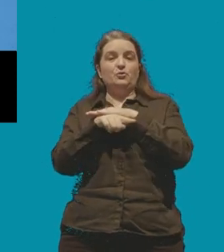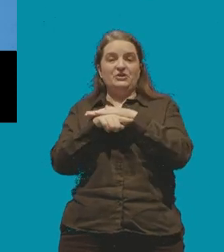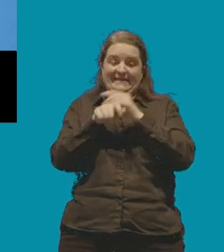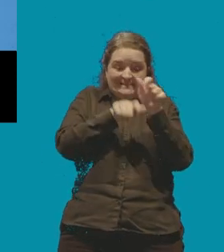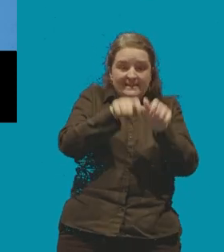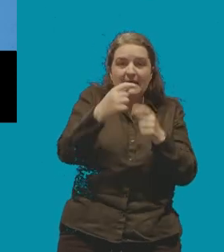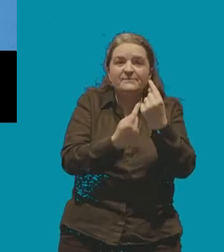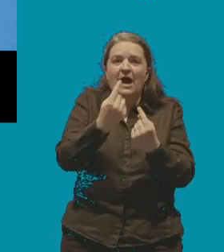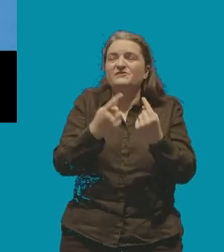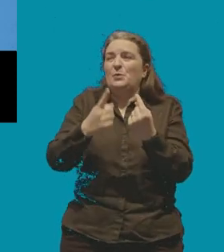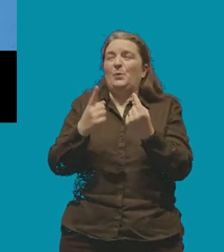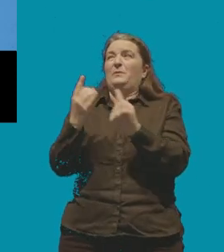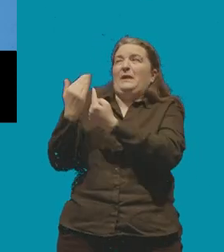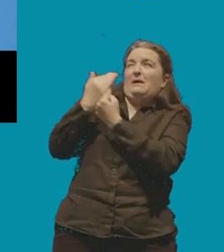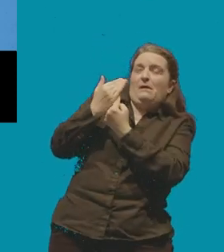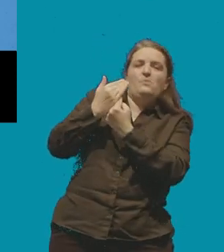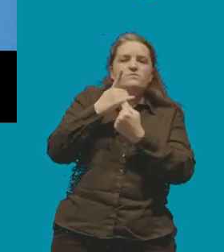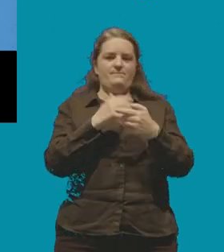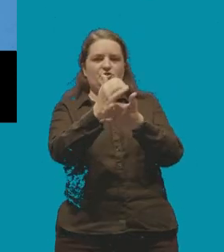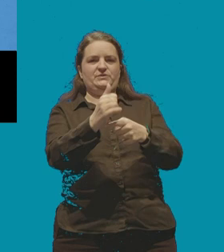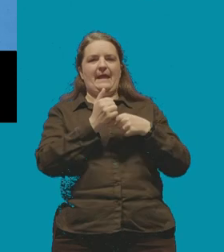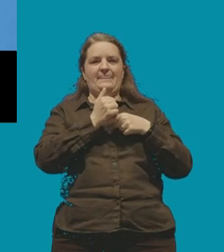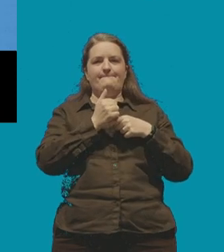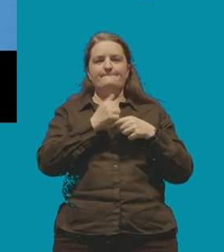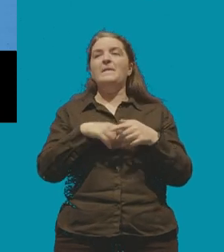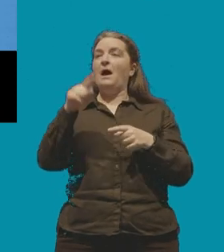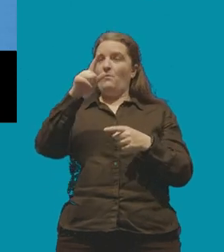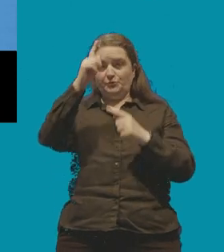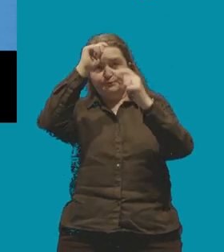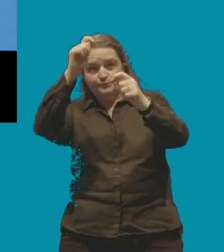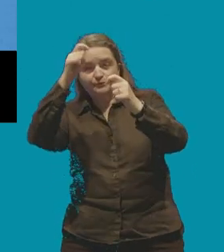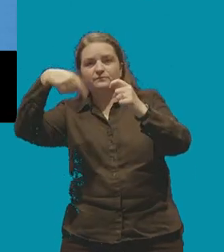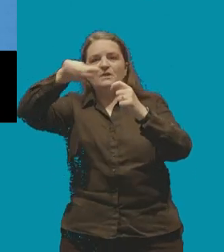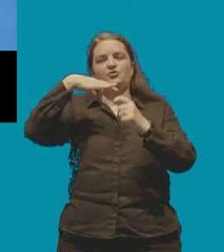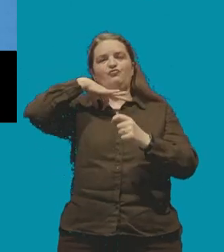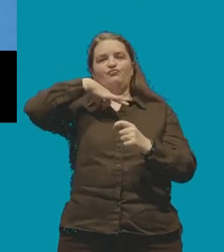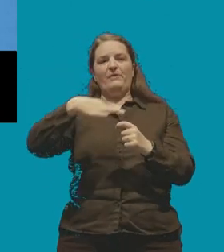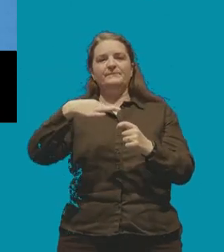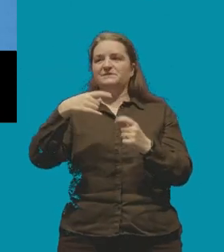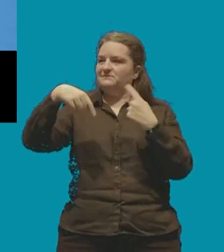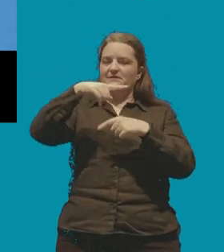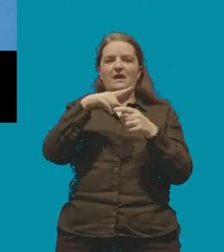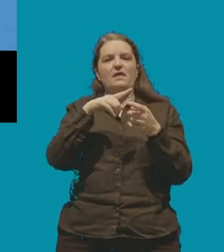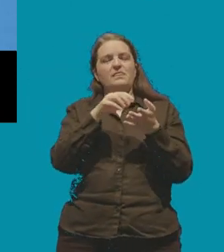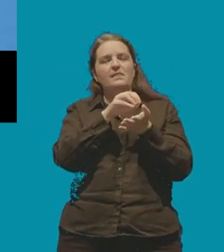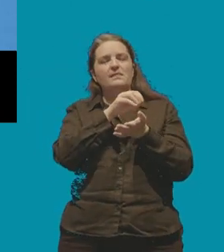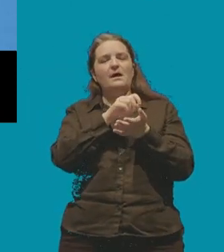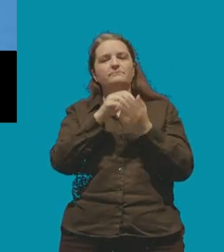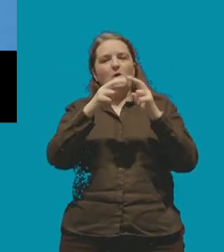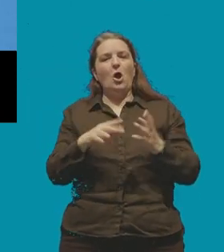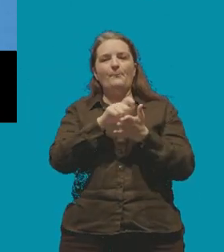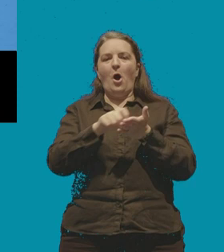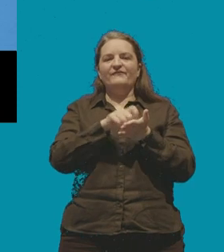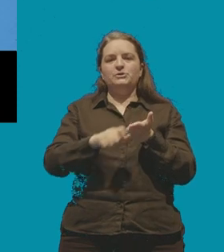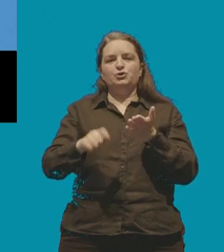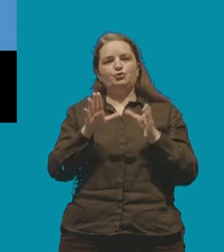to this humanity and i'd like to pay tribute to the reps and the members in the pcs home office group who have taken that courageous